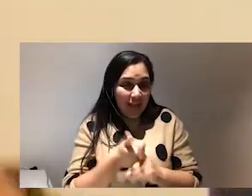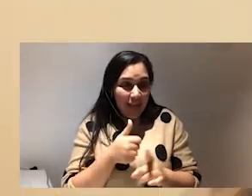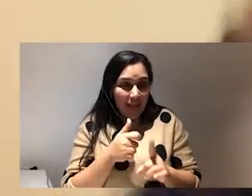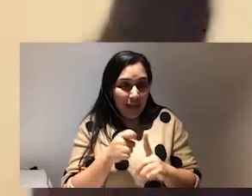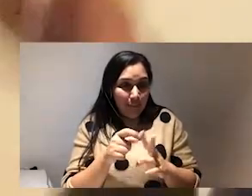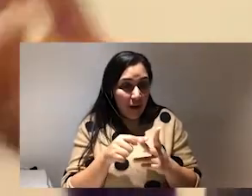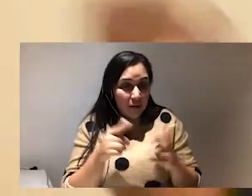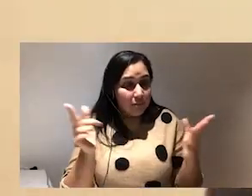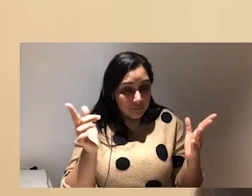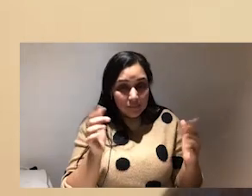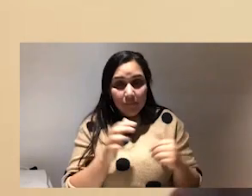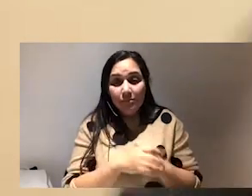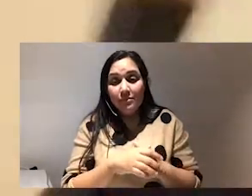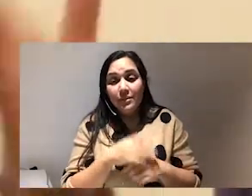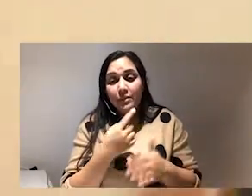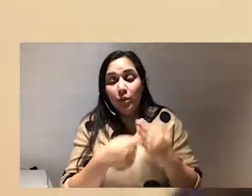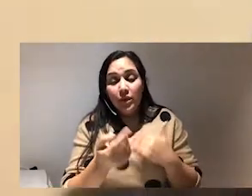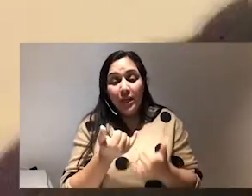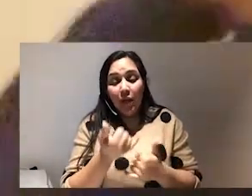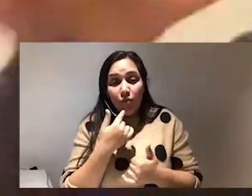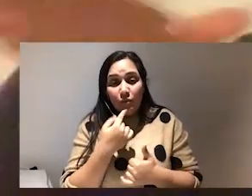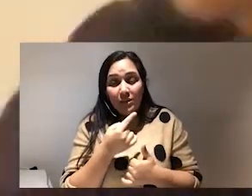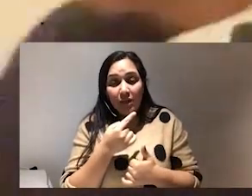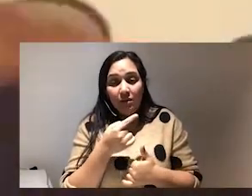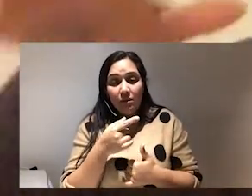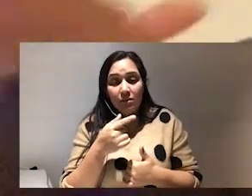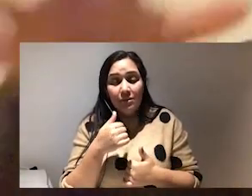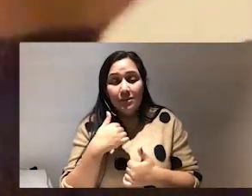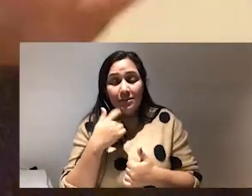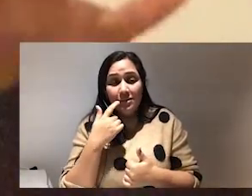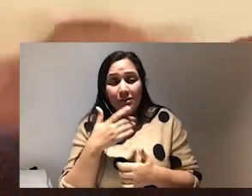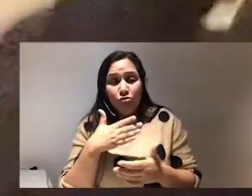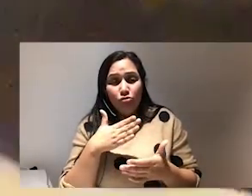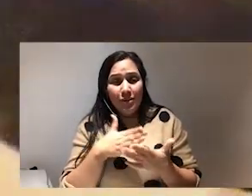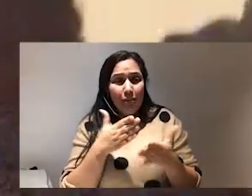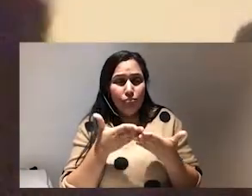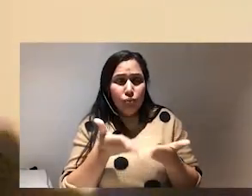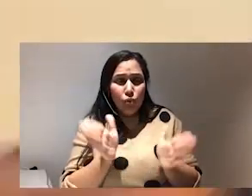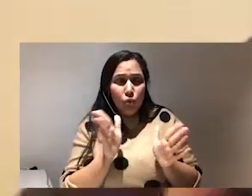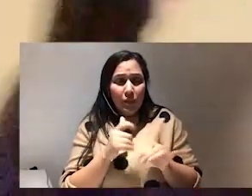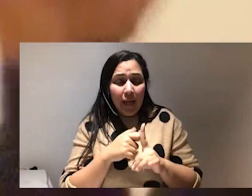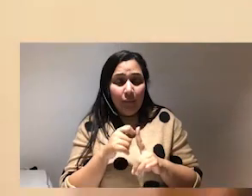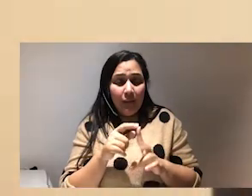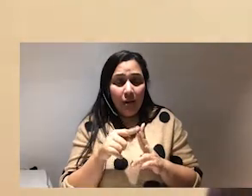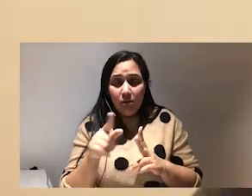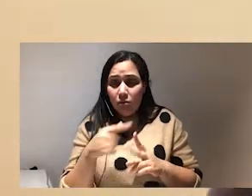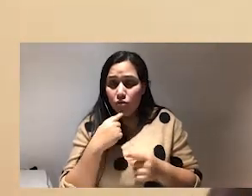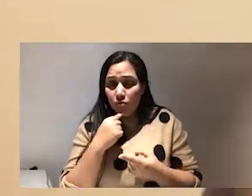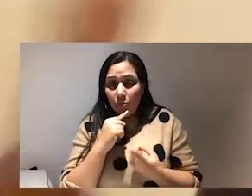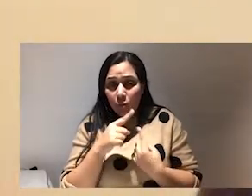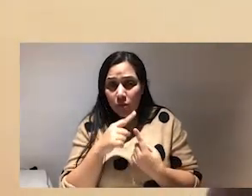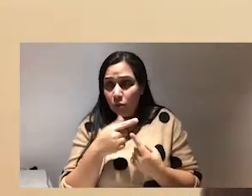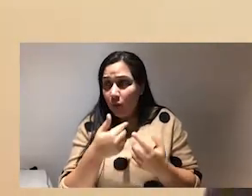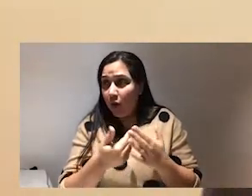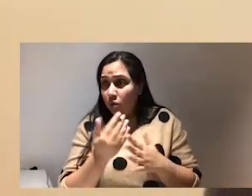right so it's only now that we've set we're thinking about setting some very very broad kpis for like reporting to to our